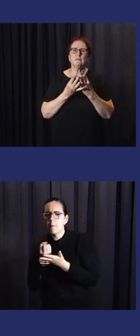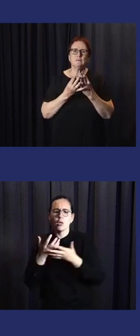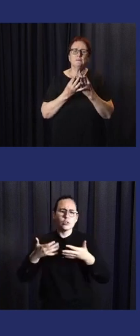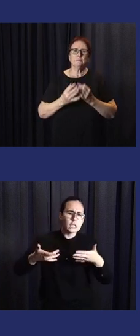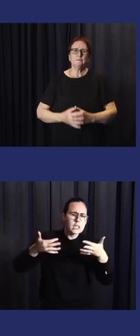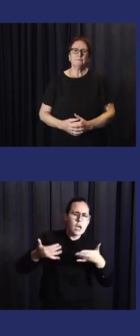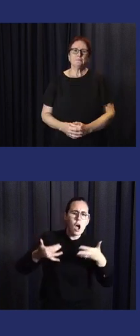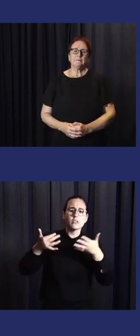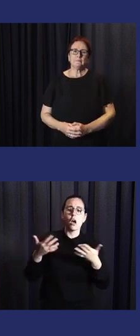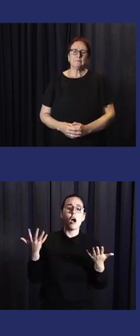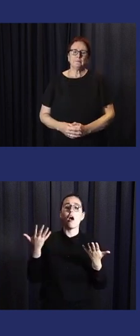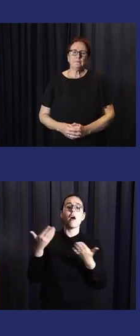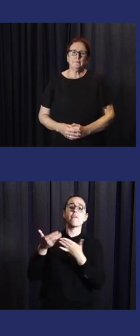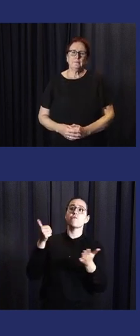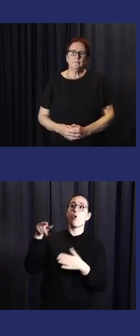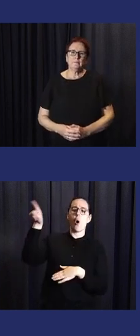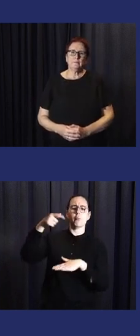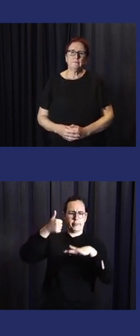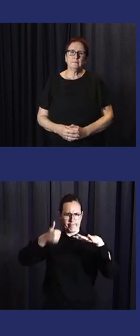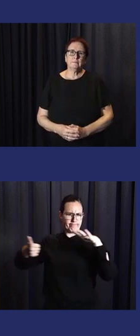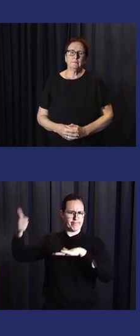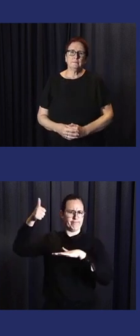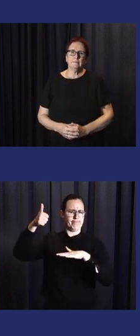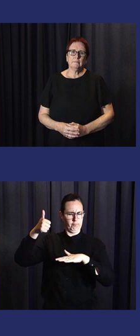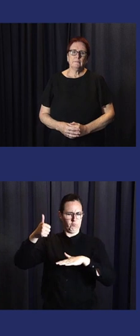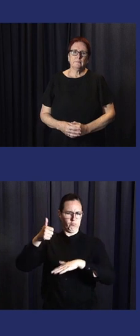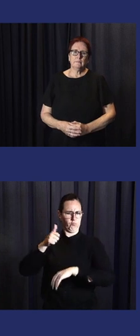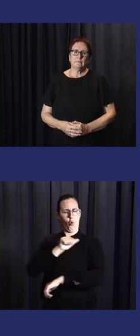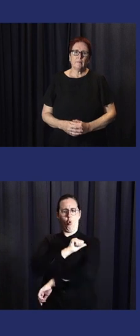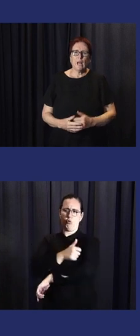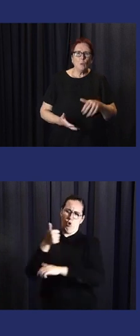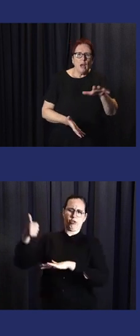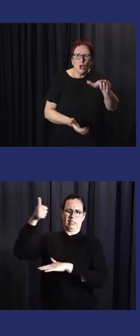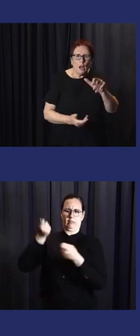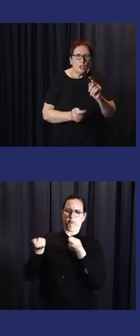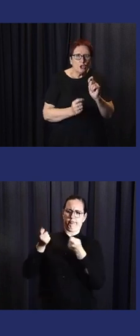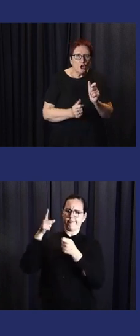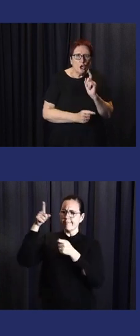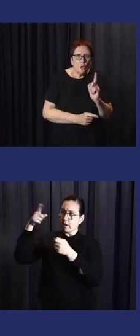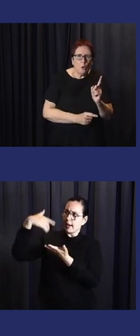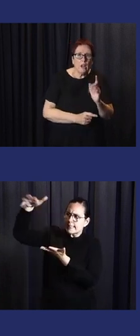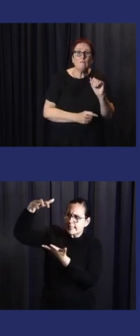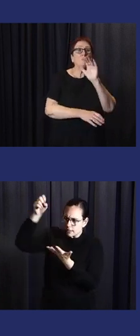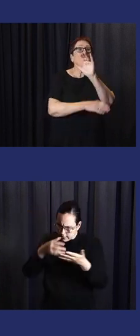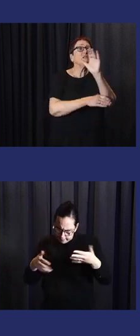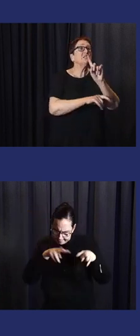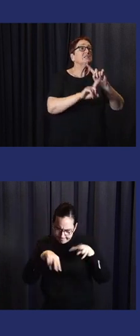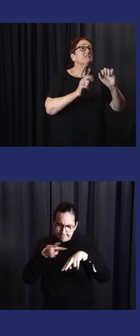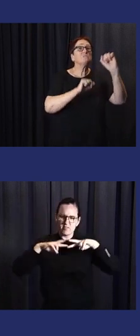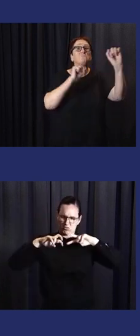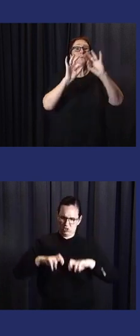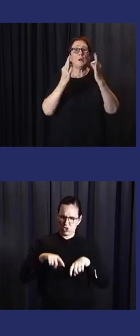the national authorities. And we also take the reference for the